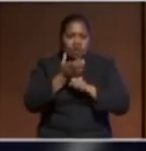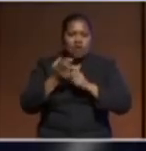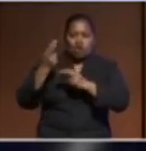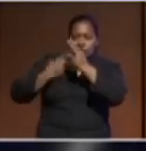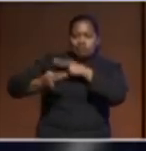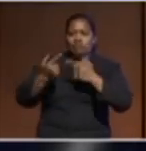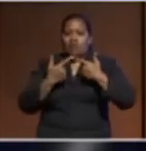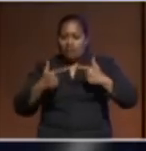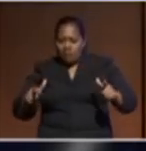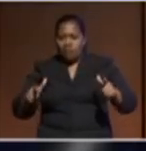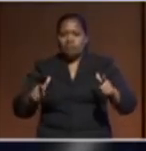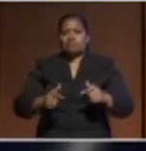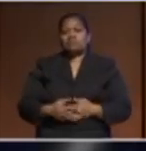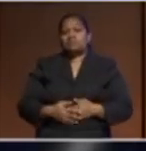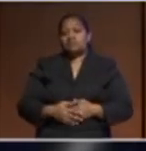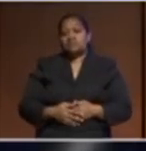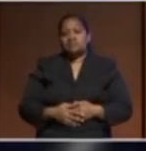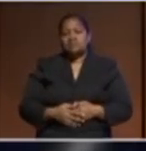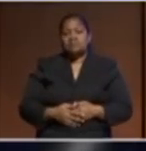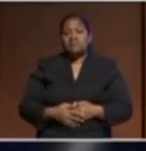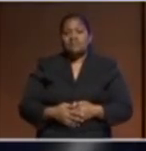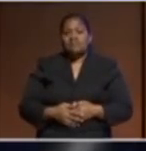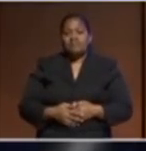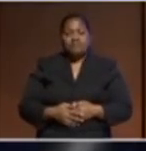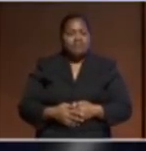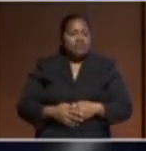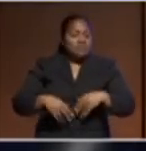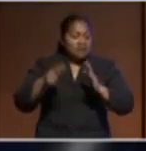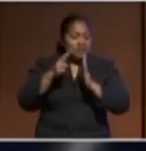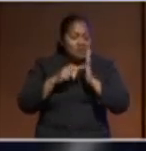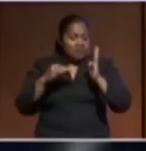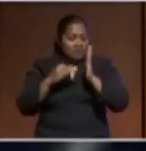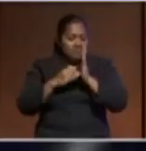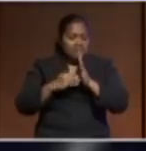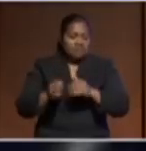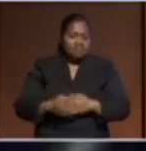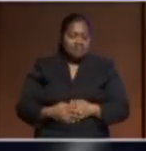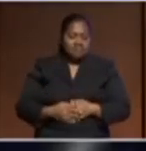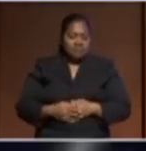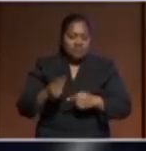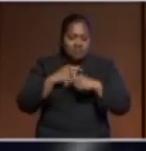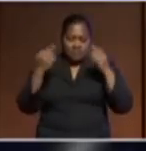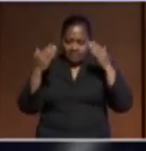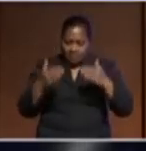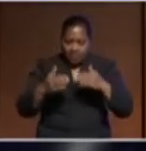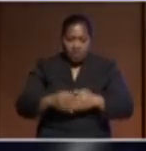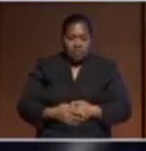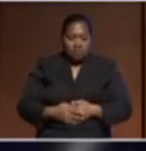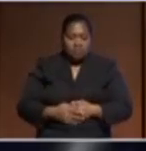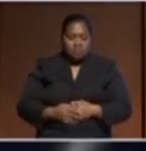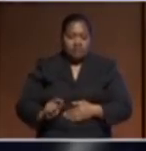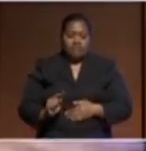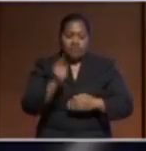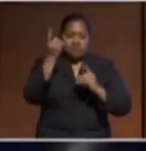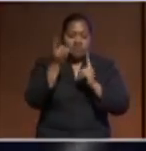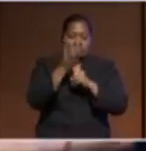a million New Zealanders will be able to emerge in te Rau Māori by 2040. So I hope that first and foremost, we